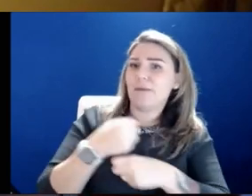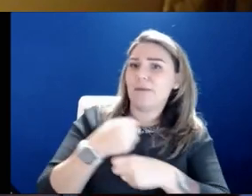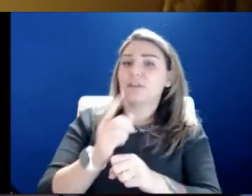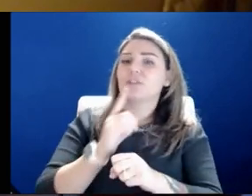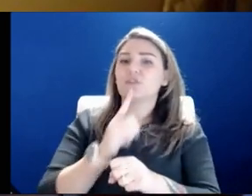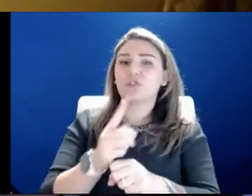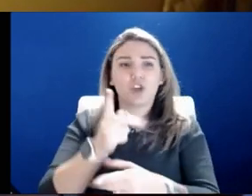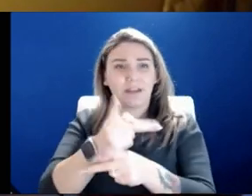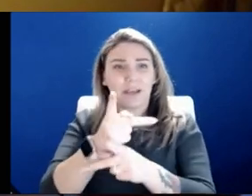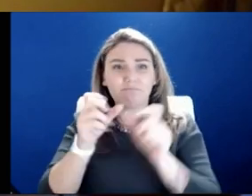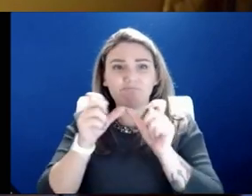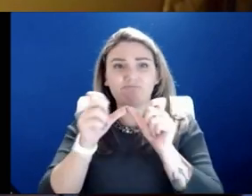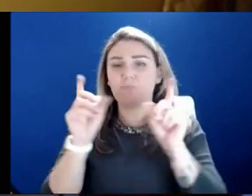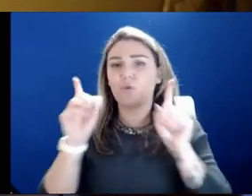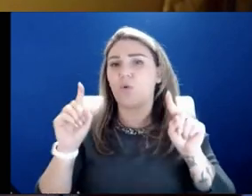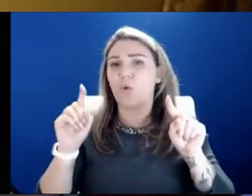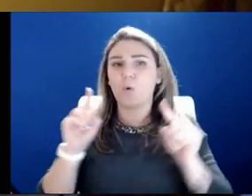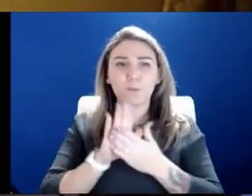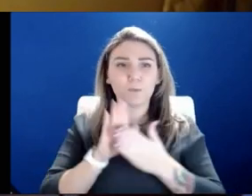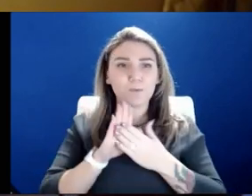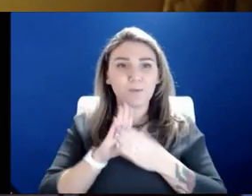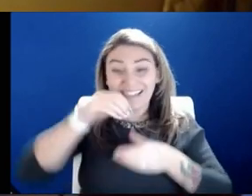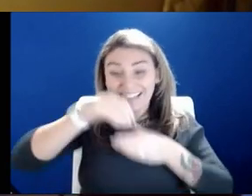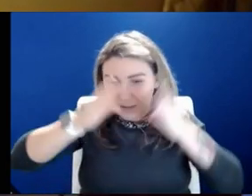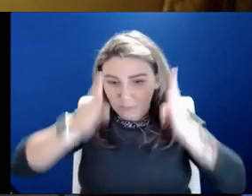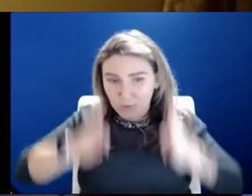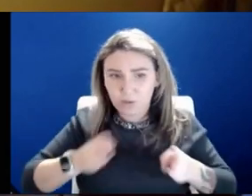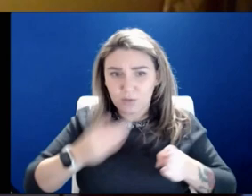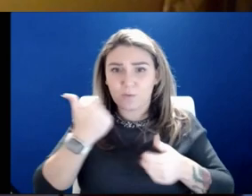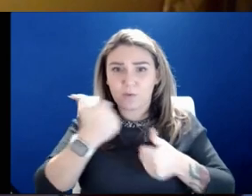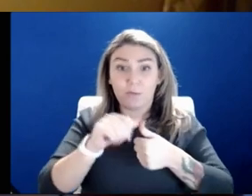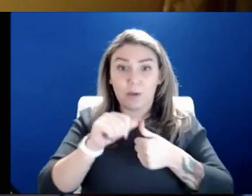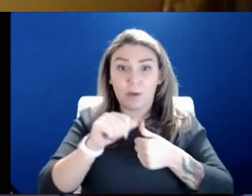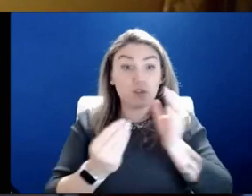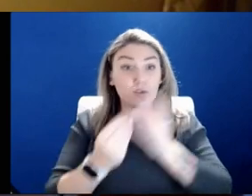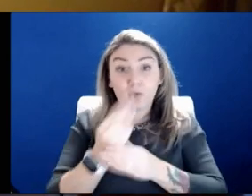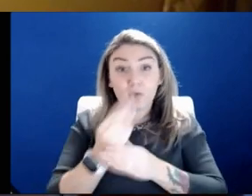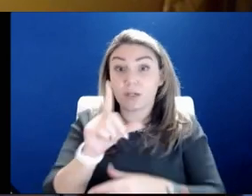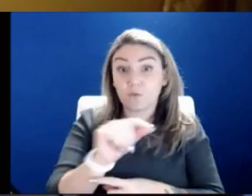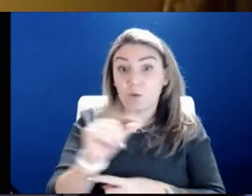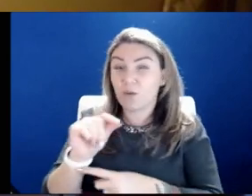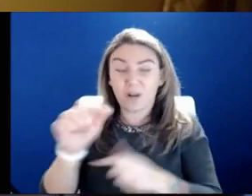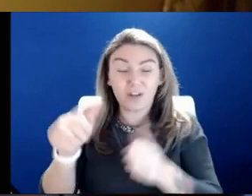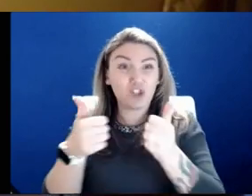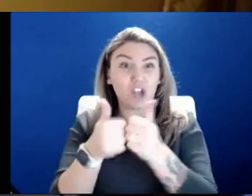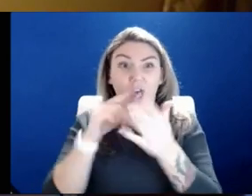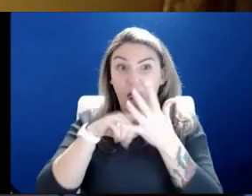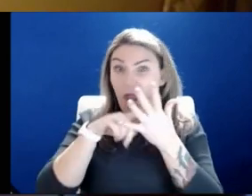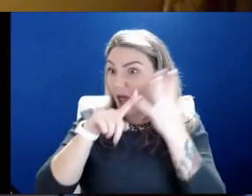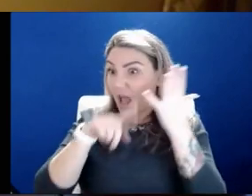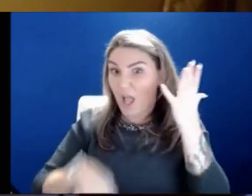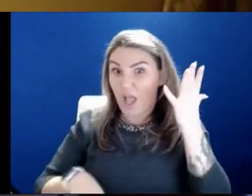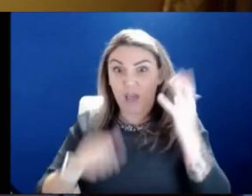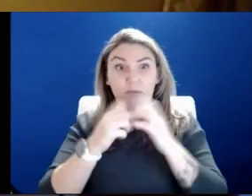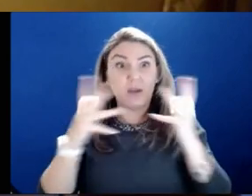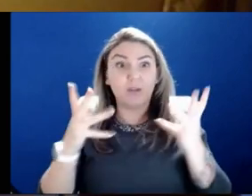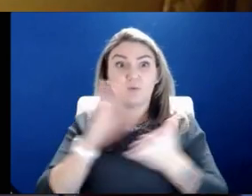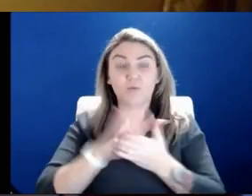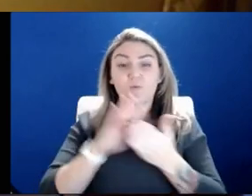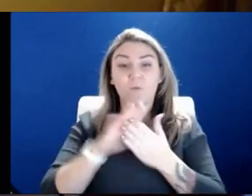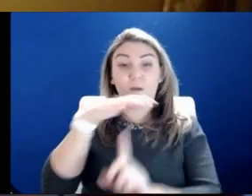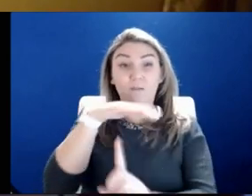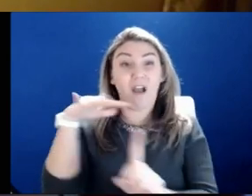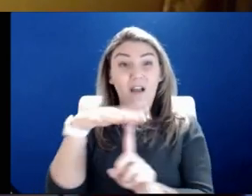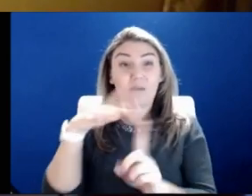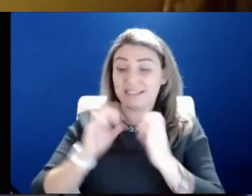going to school in person? We all remember the spring of 2020, the challenges we had in a number of different school environments. This is how